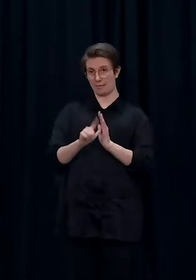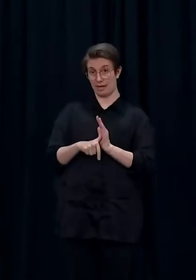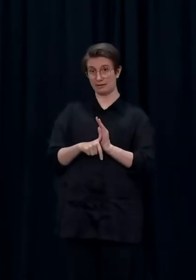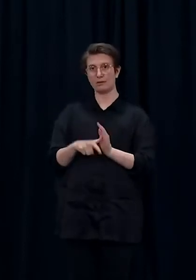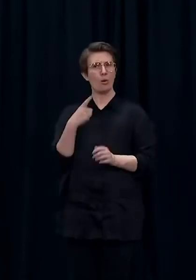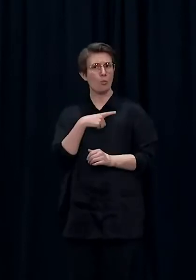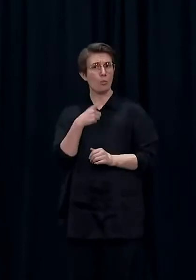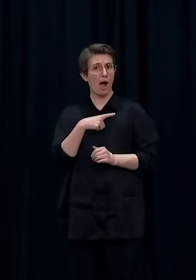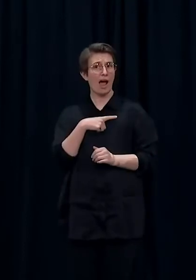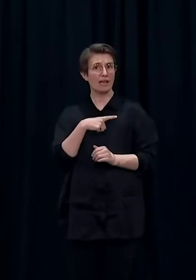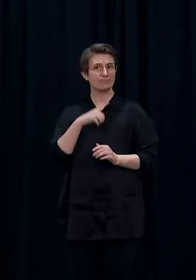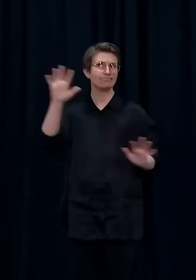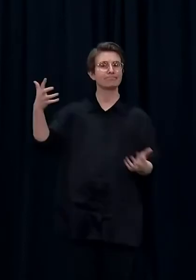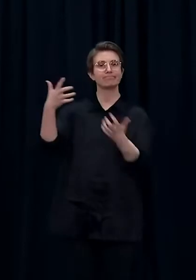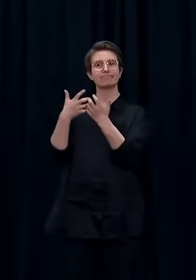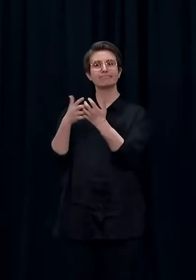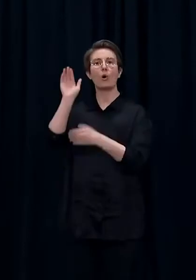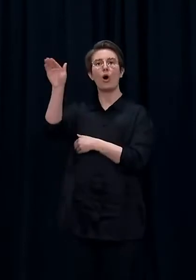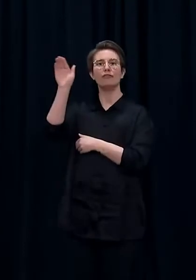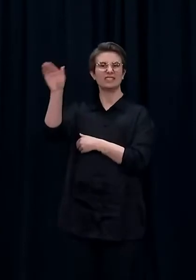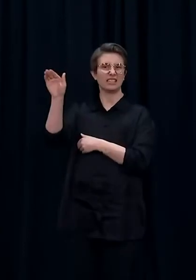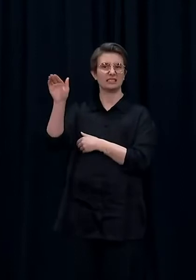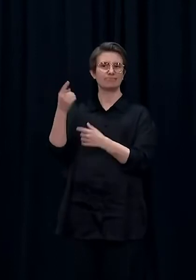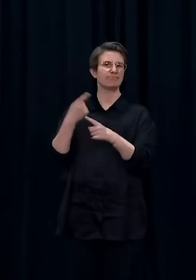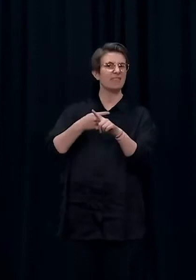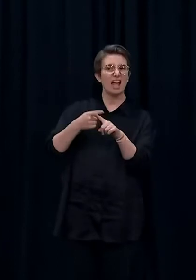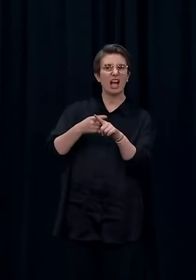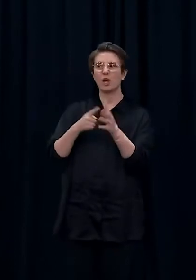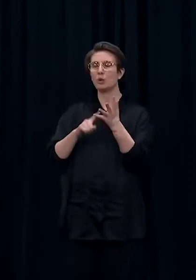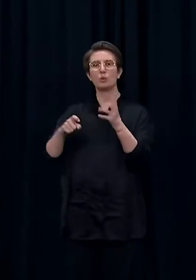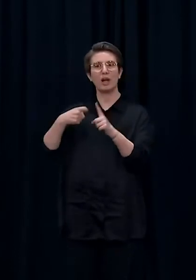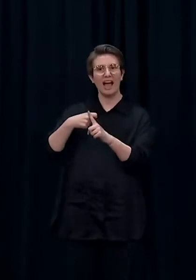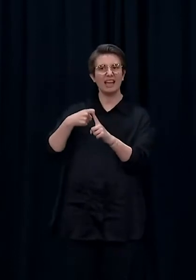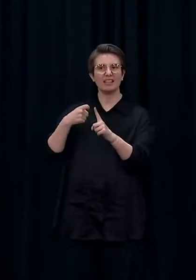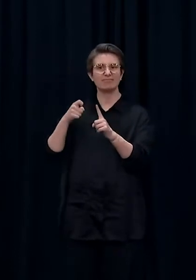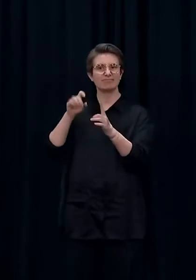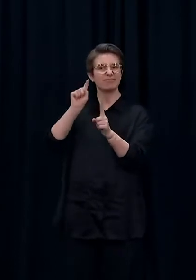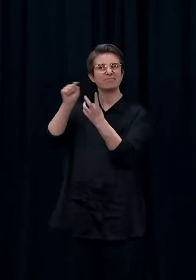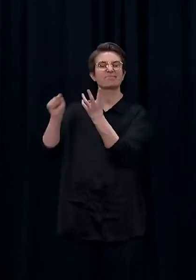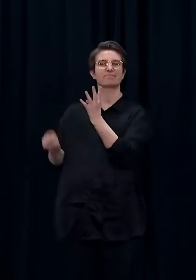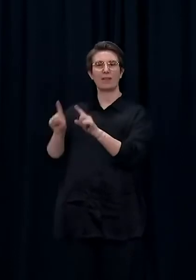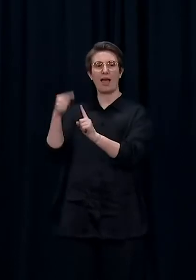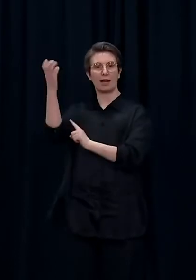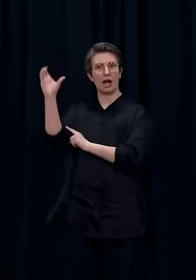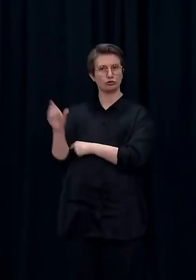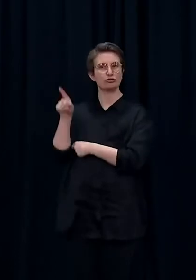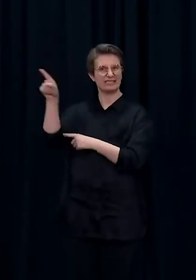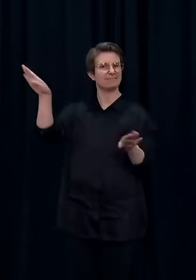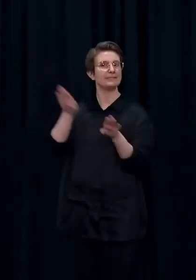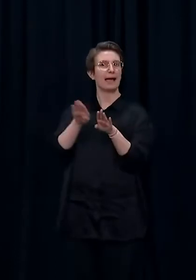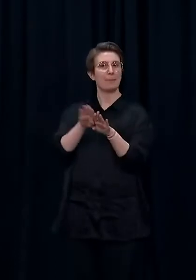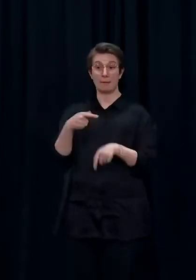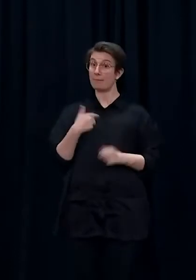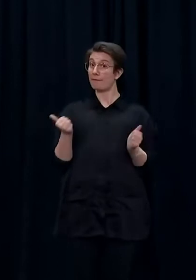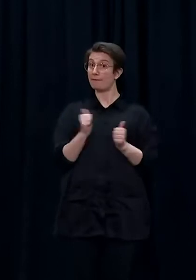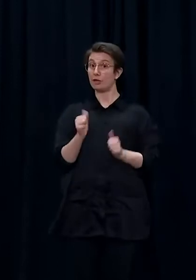to have the benefit of that slightly shorter waiting time this morning. It is the standard wait time, as I said, actually, in